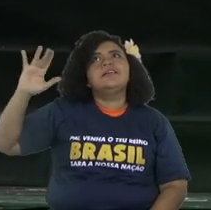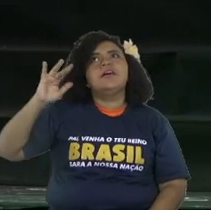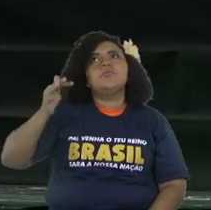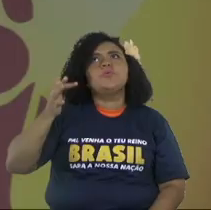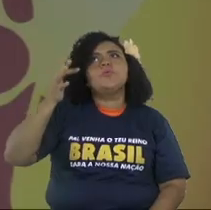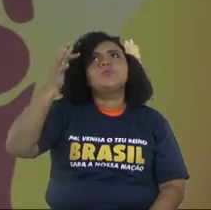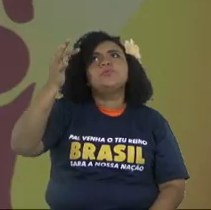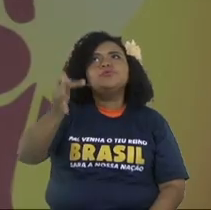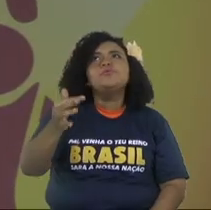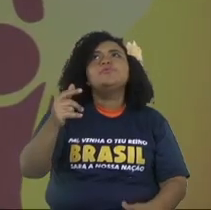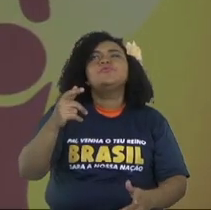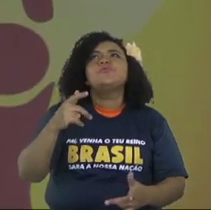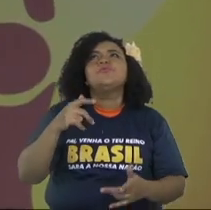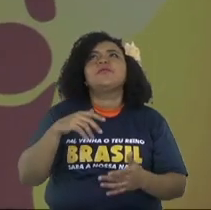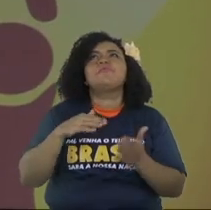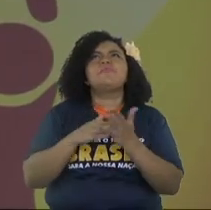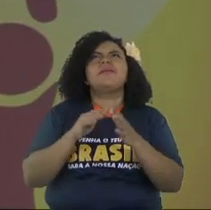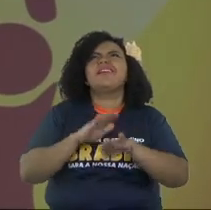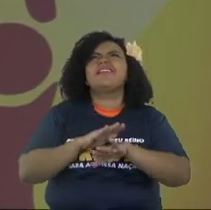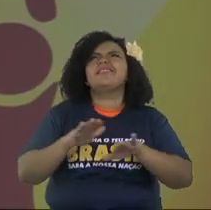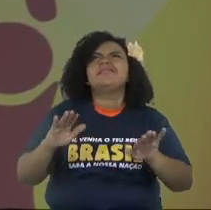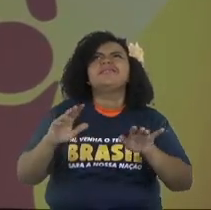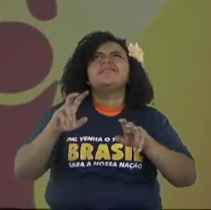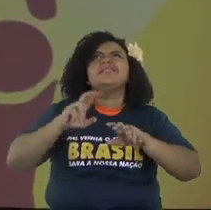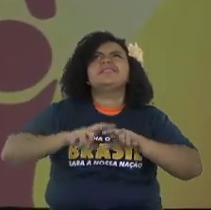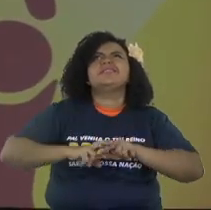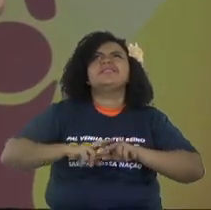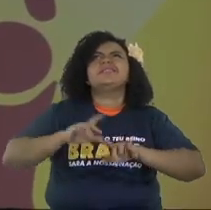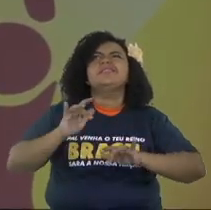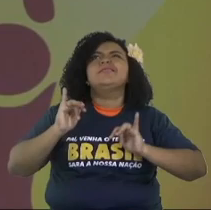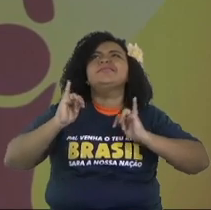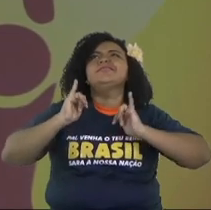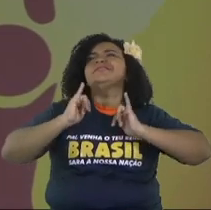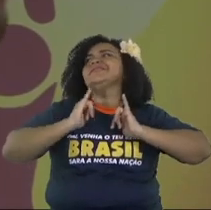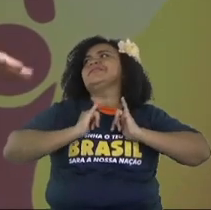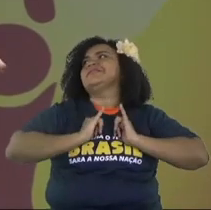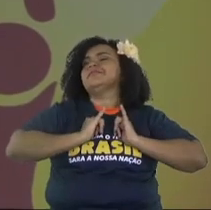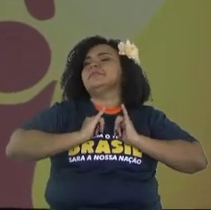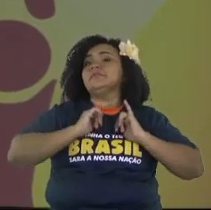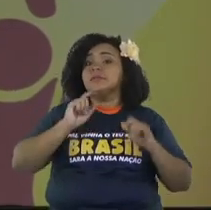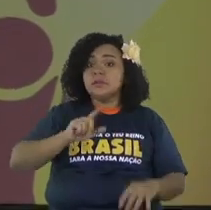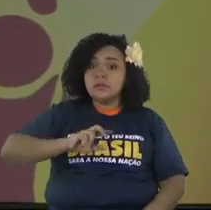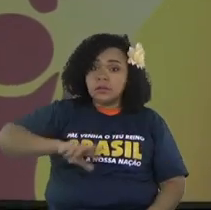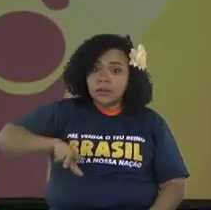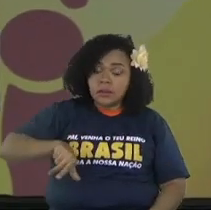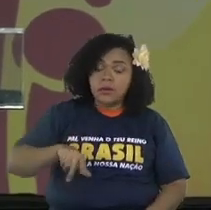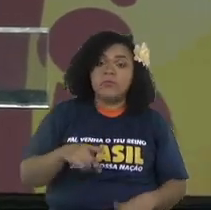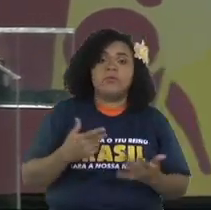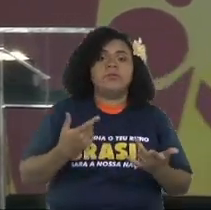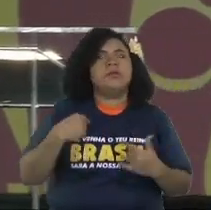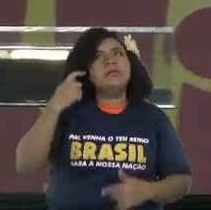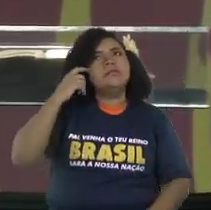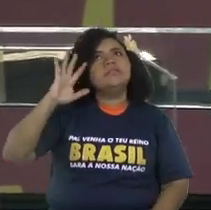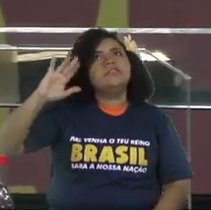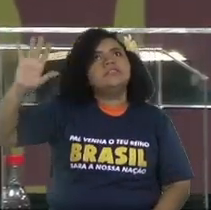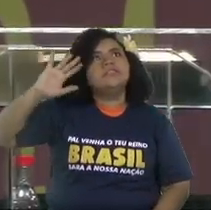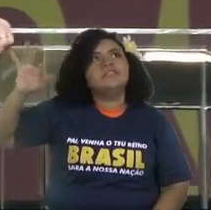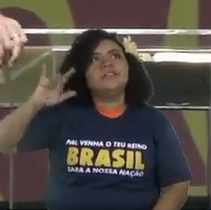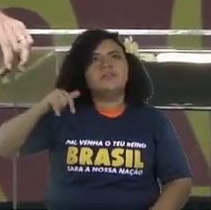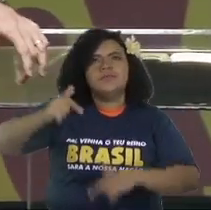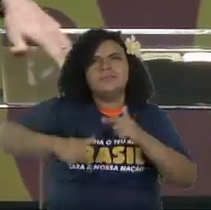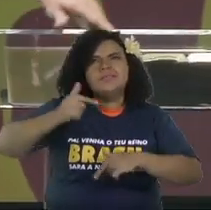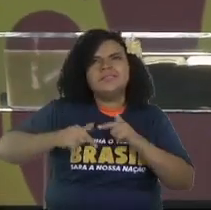in a moment where you don't have to work anymore you have to dream where you are you open new